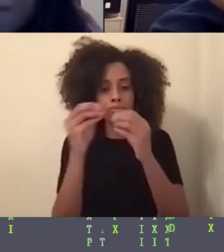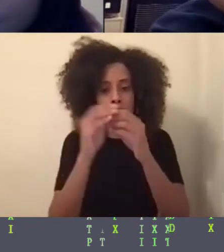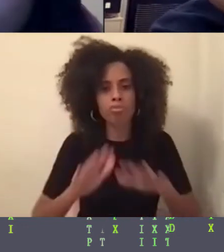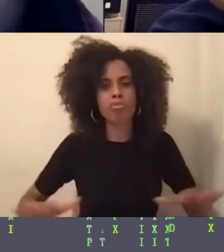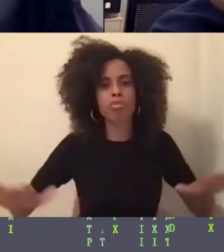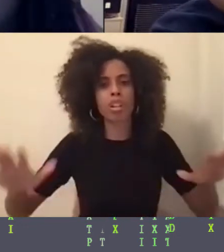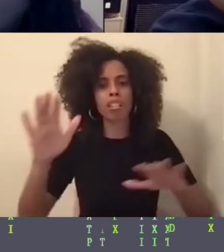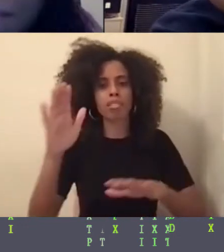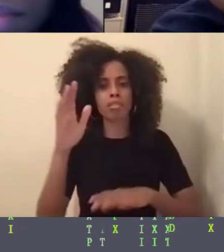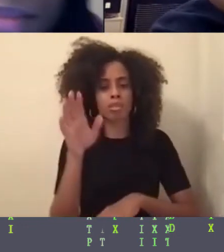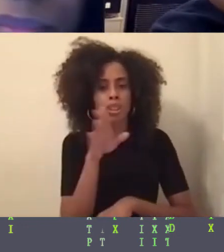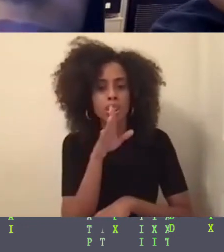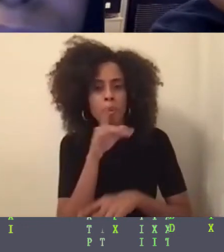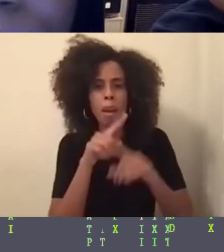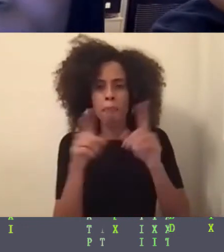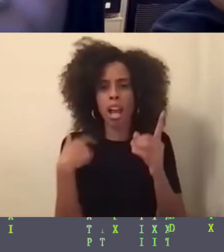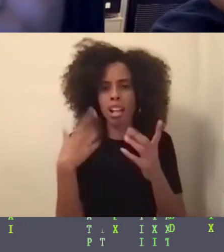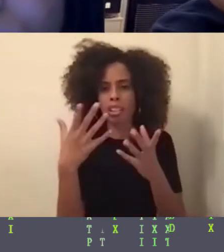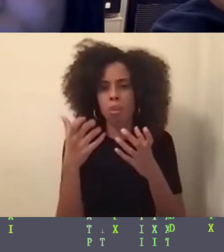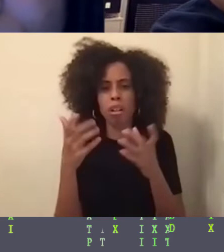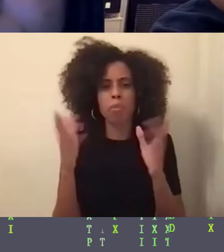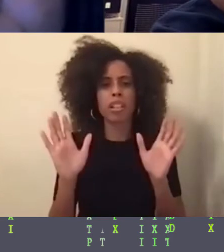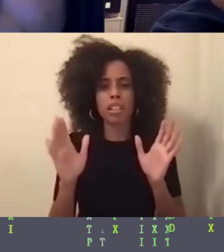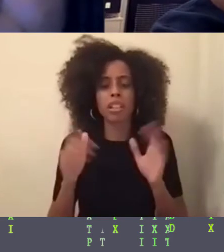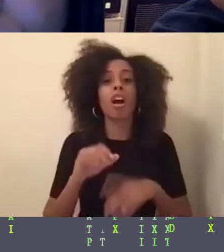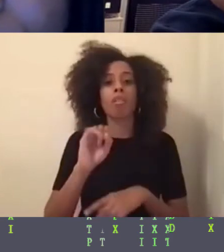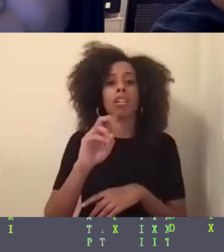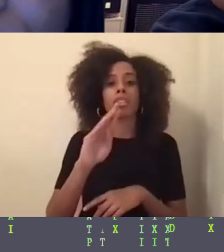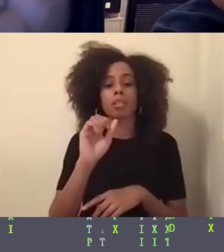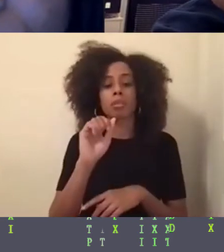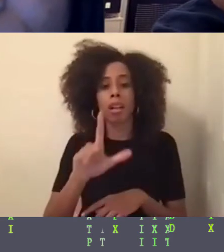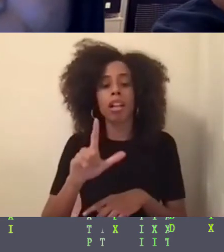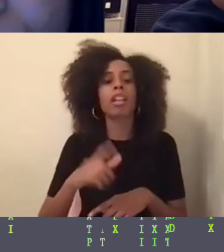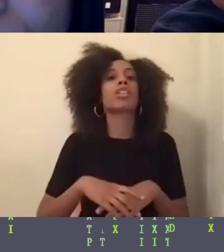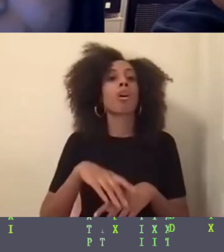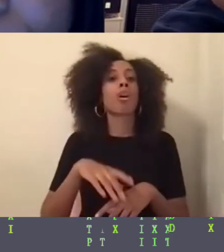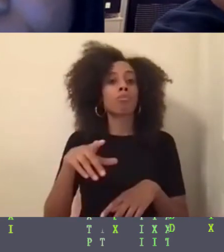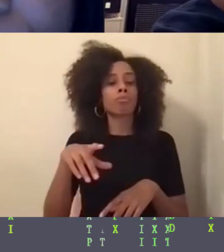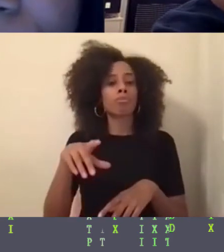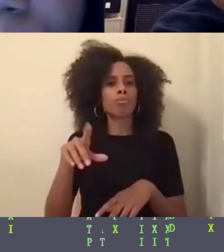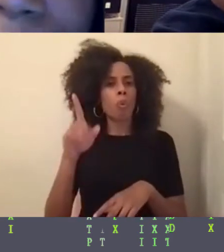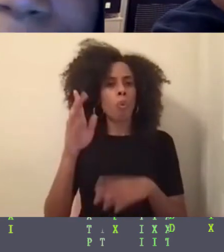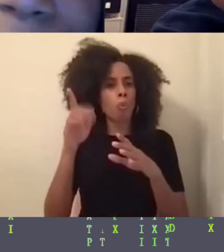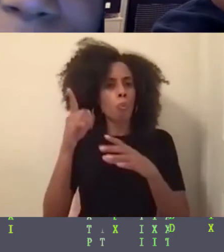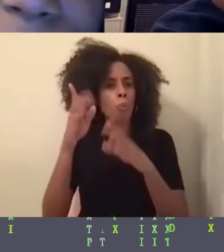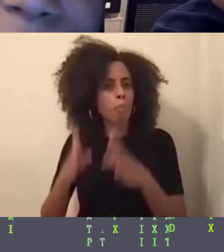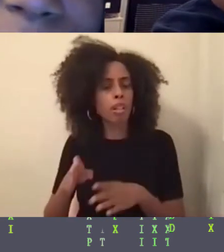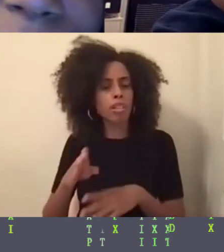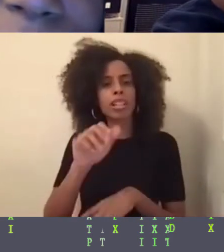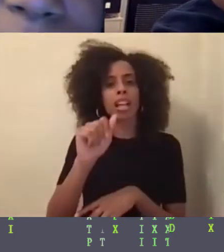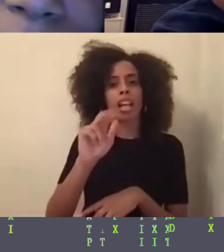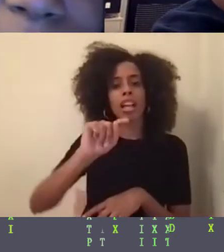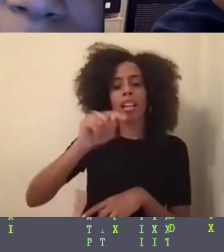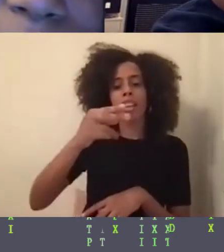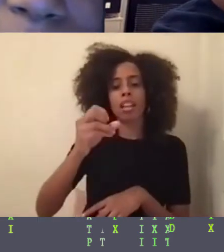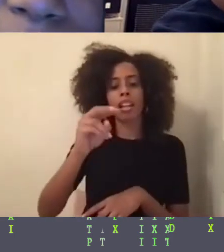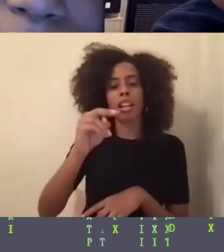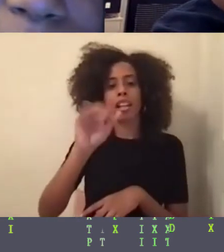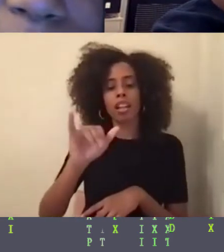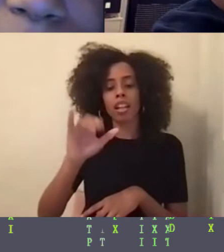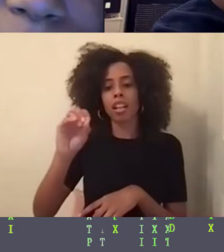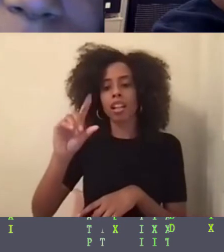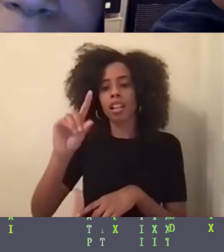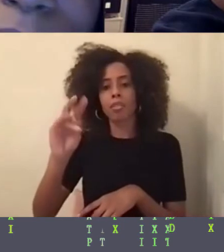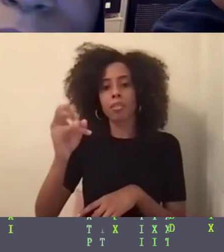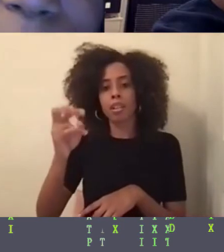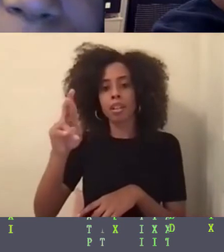so I'll try to try to be. So Anthony asks, um, Anthony Olivia, and this was in regards